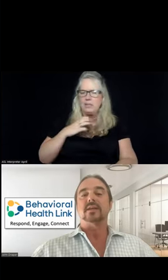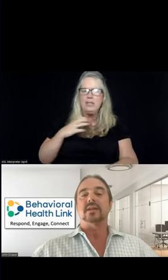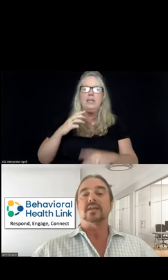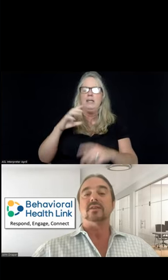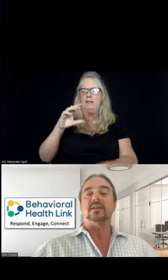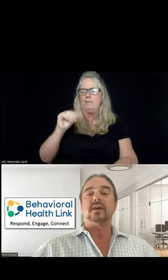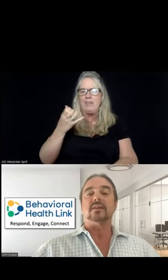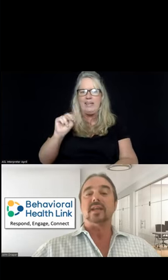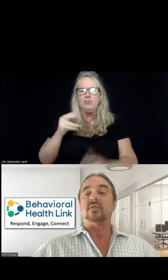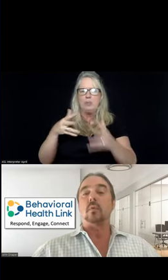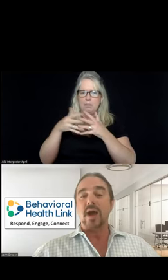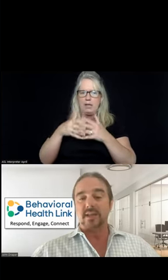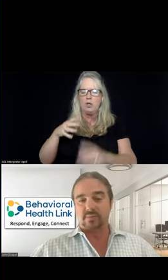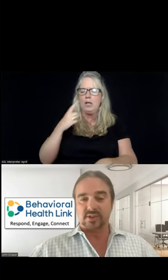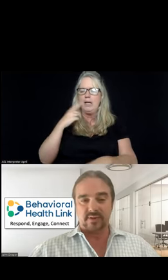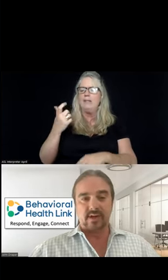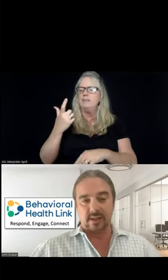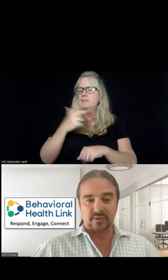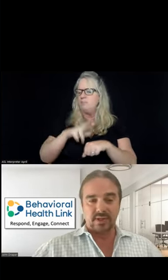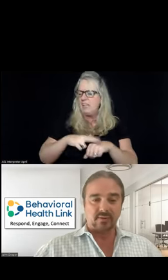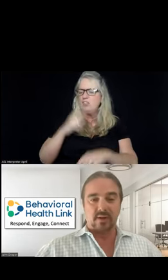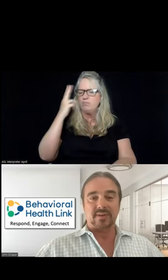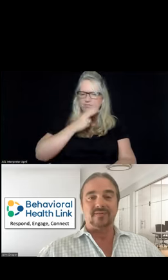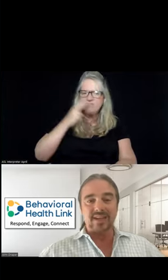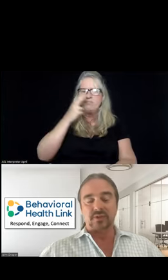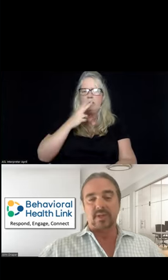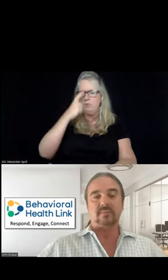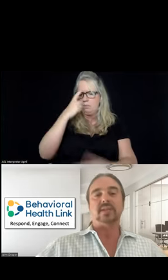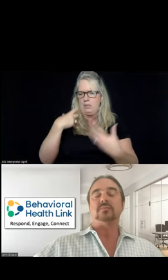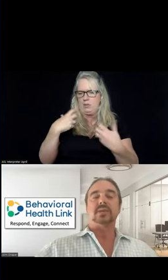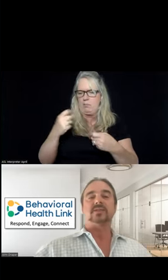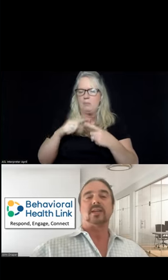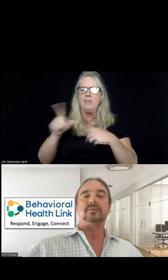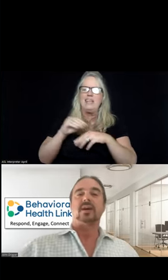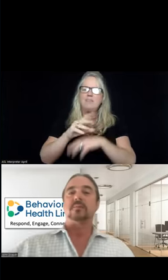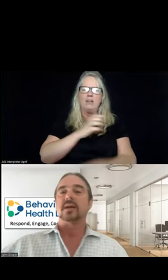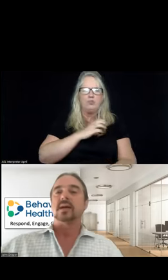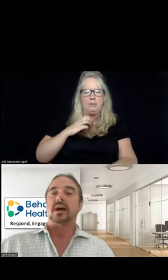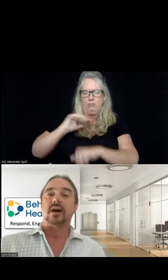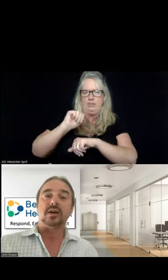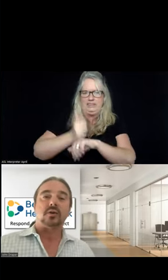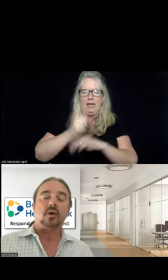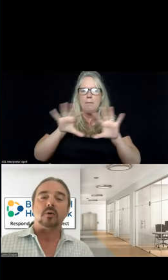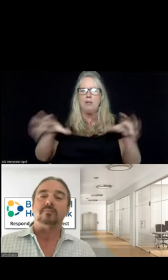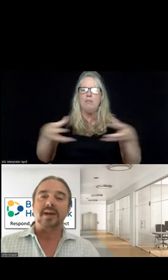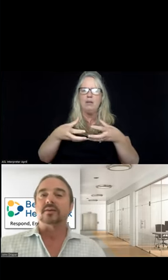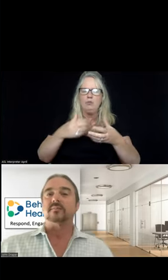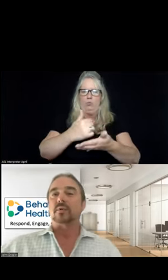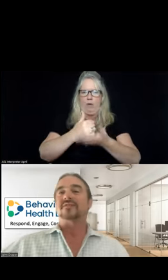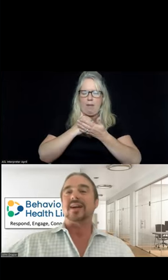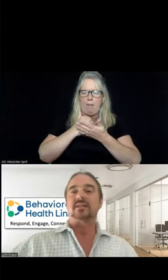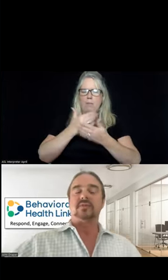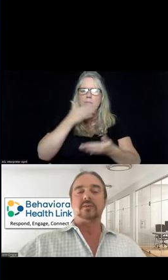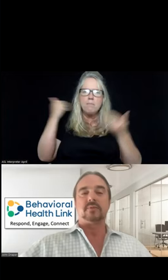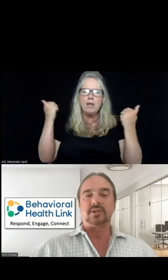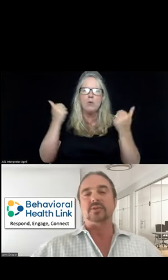and Native Hawaiian Pacific Islander Mental Health Advisory Committee is being set up to help us all better and